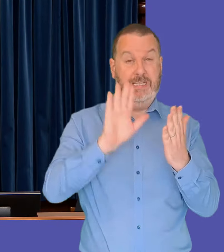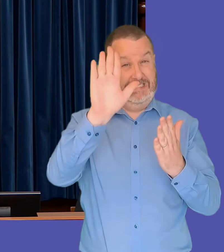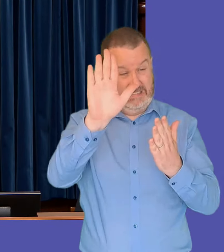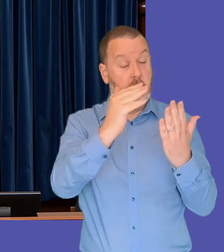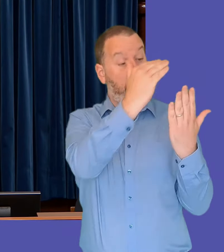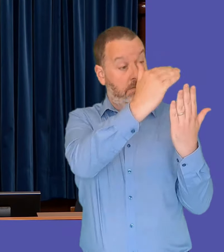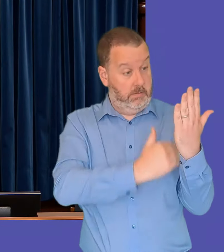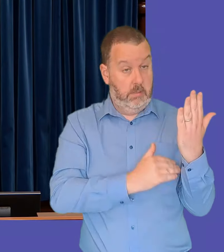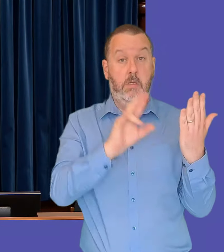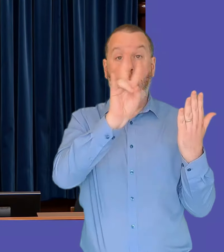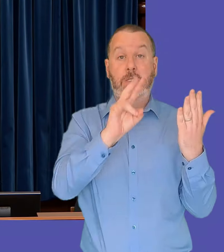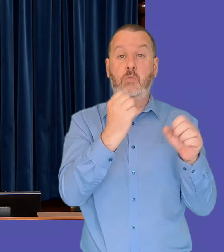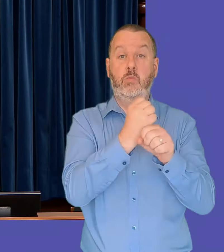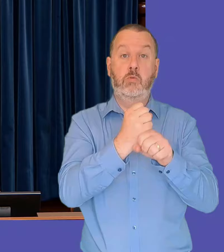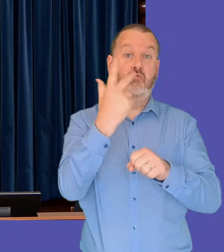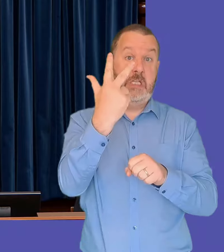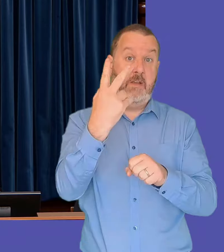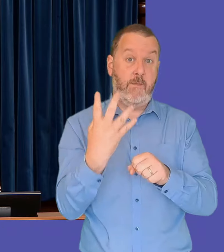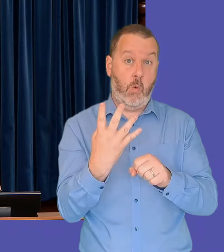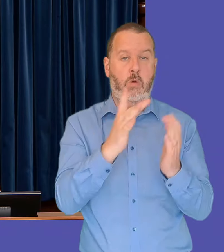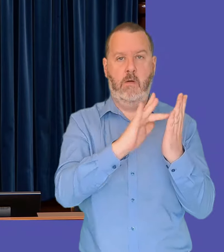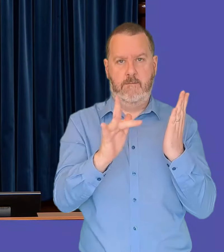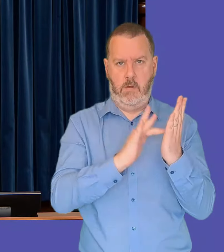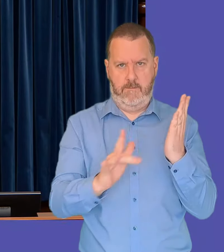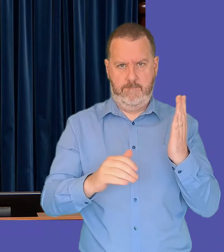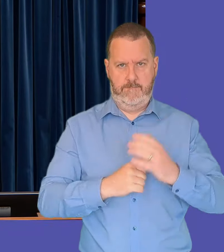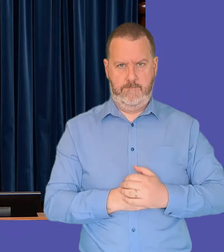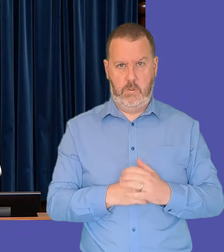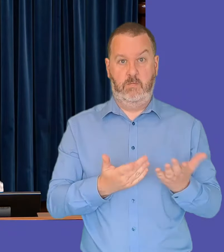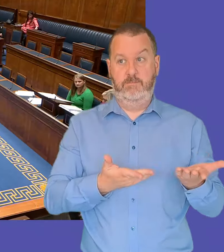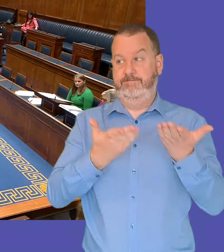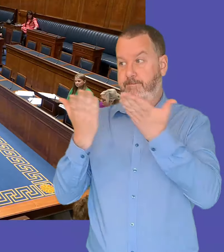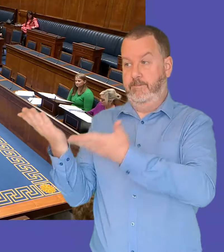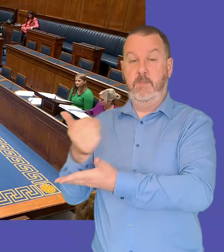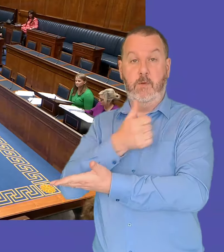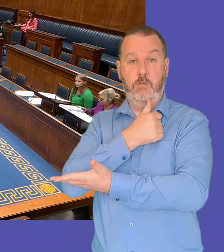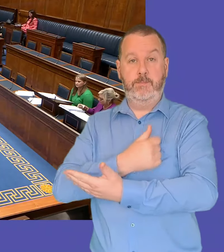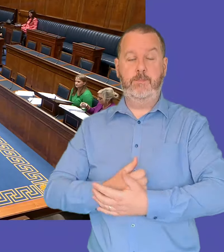four have been withdrawn and glenn or patsy mcglone